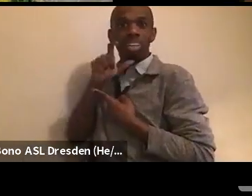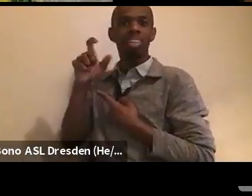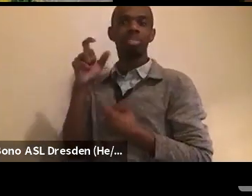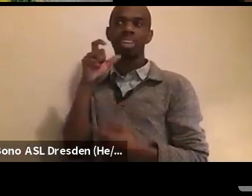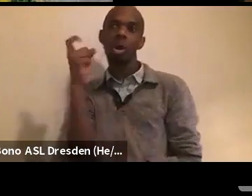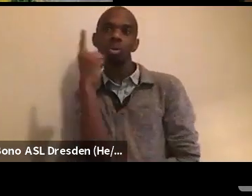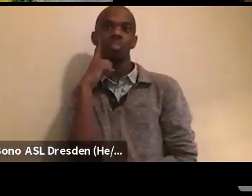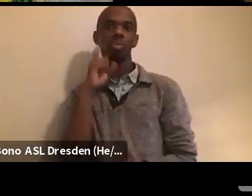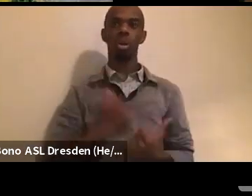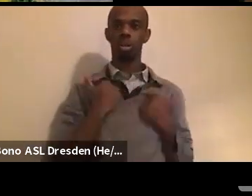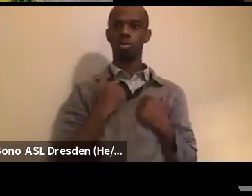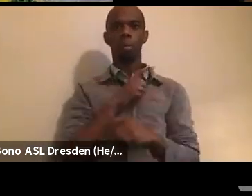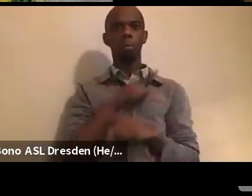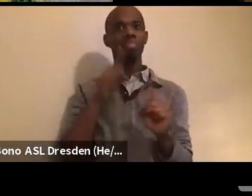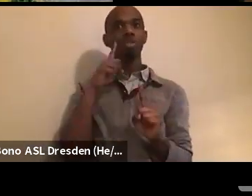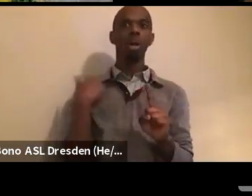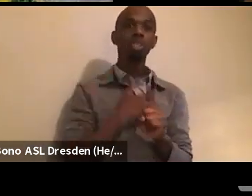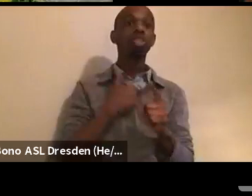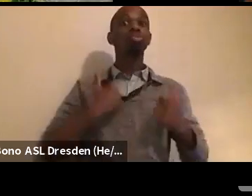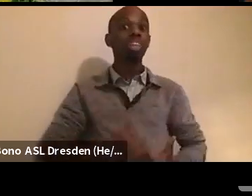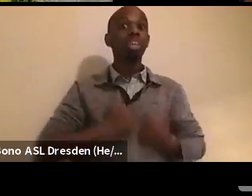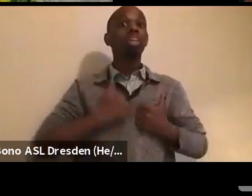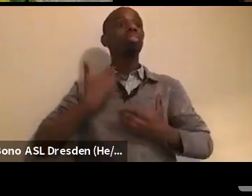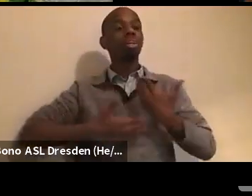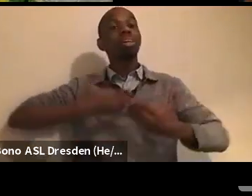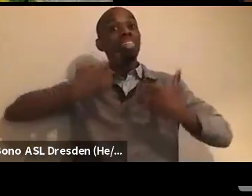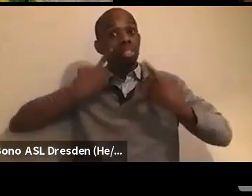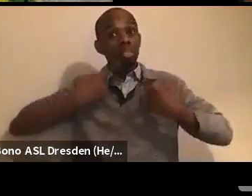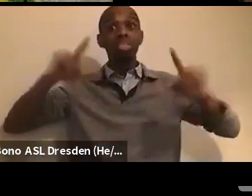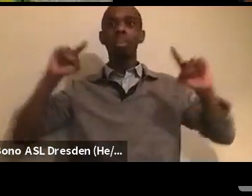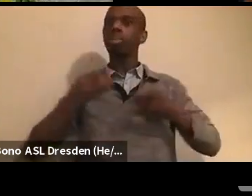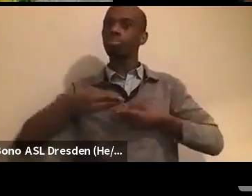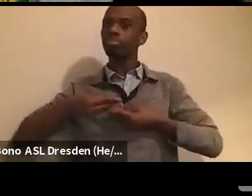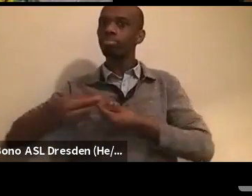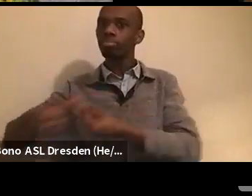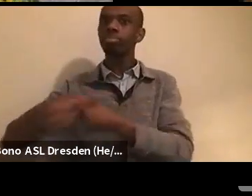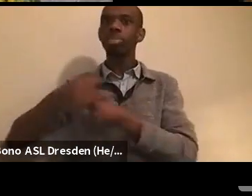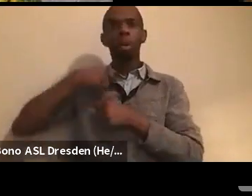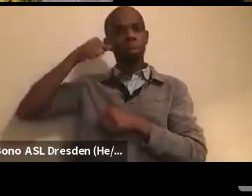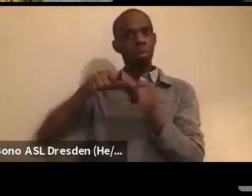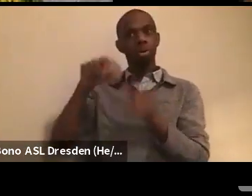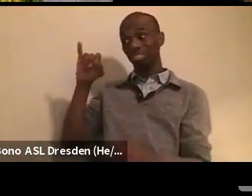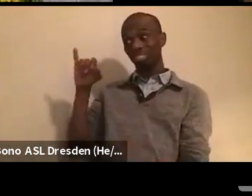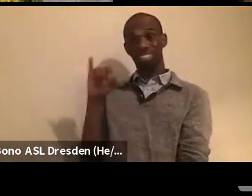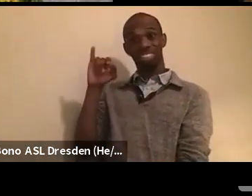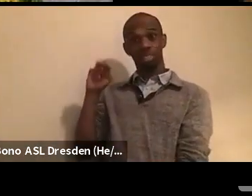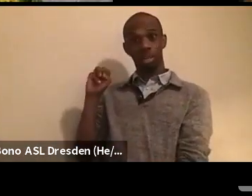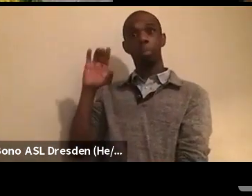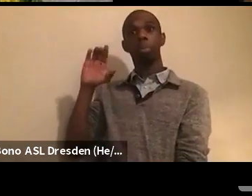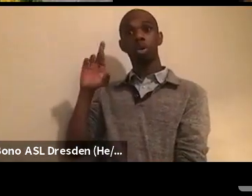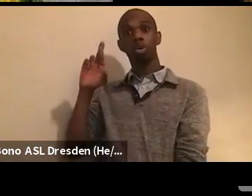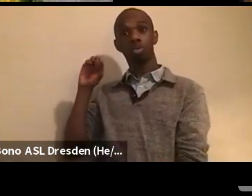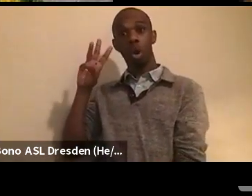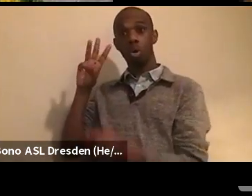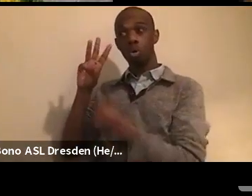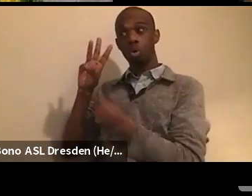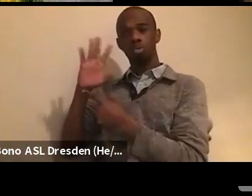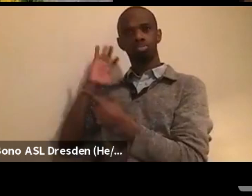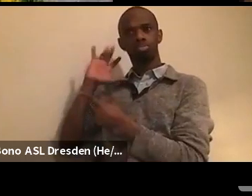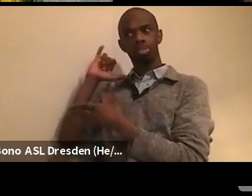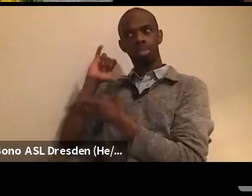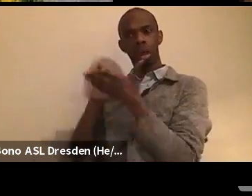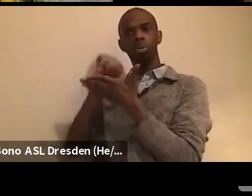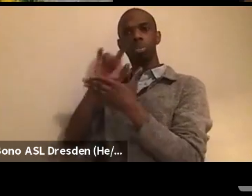everybody understands that Jim Crow was policy. Um, that was a policy and that was a policy